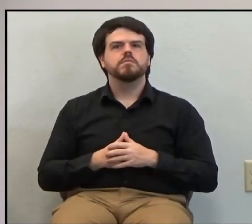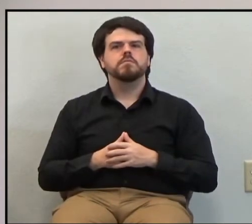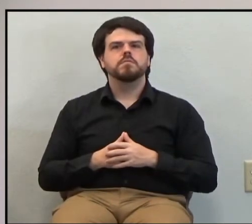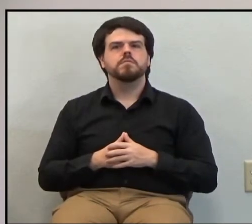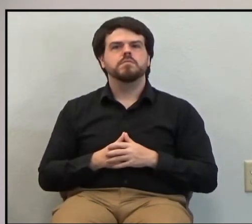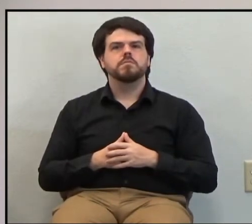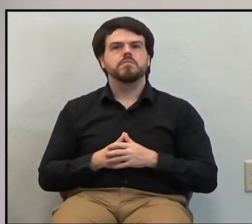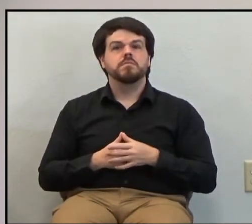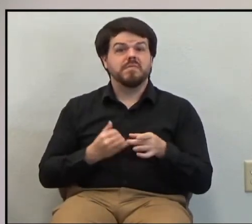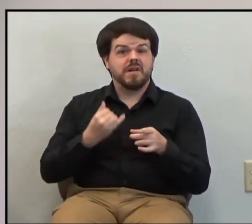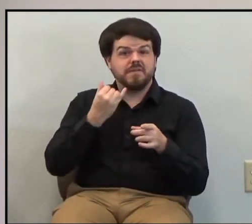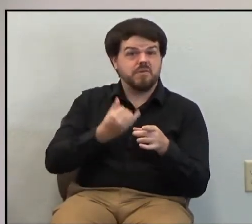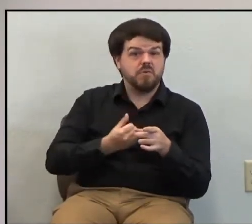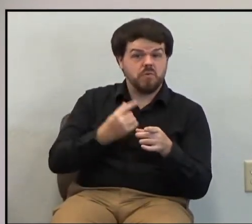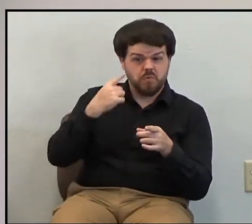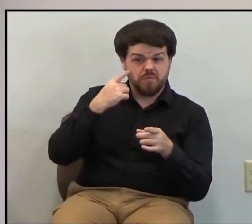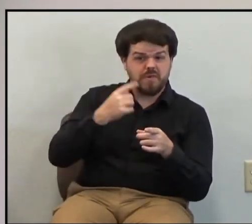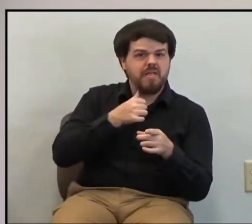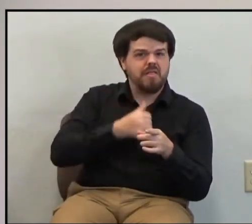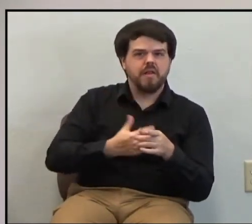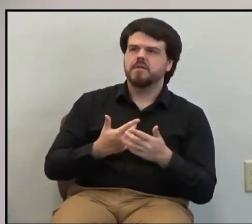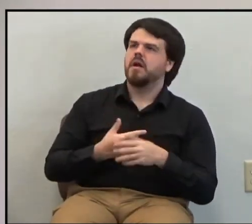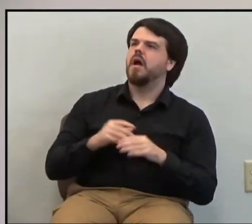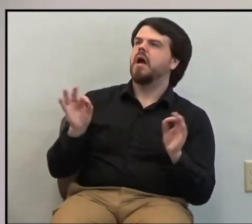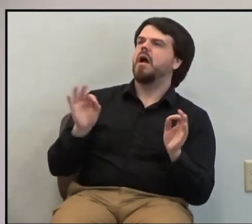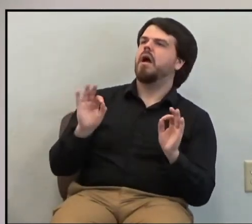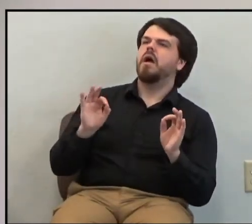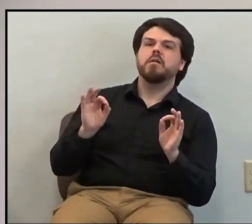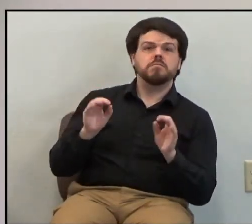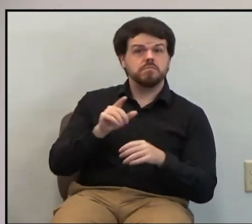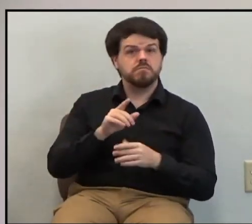Even if you don't take those seriously, the Lord Jesus Christ does.